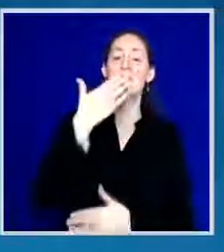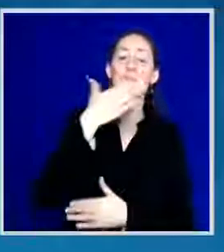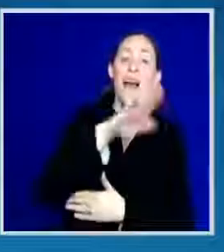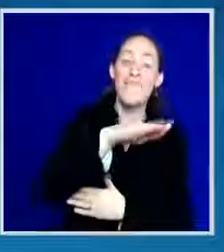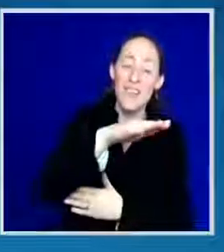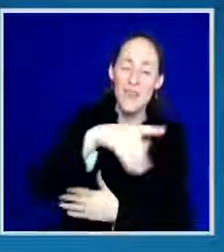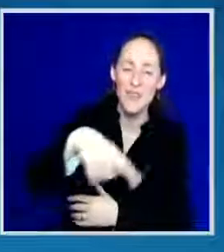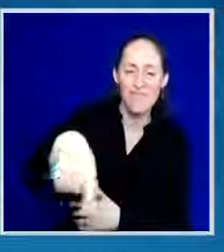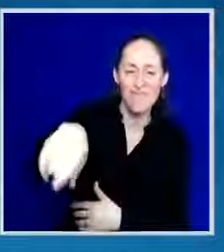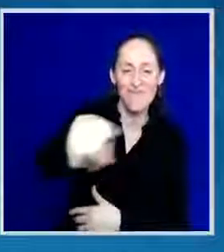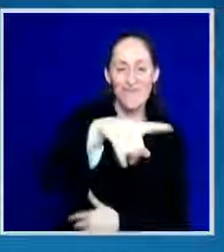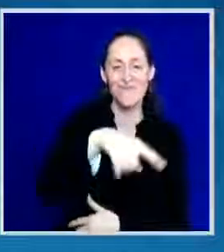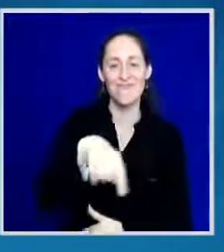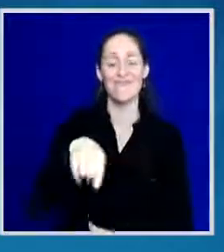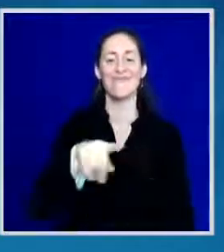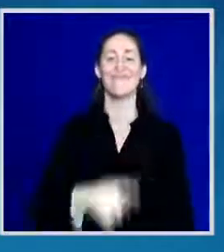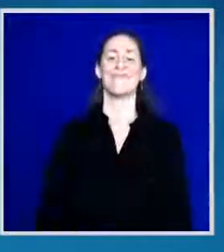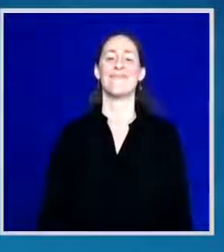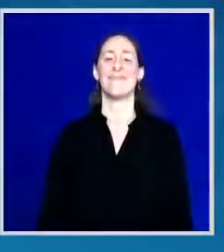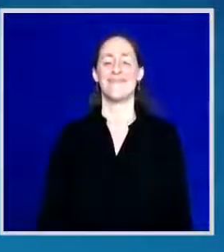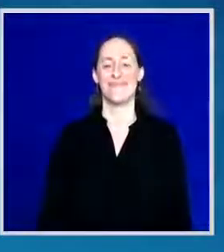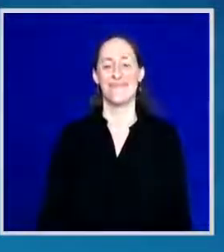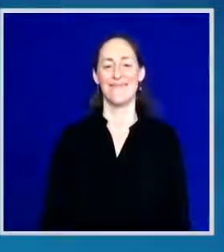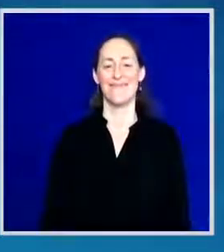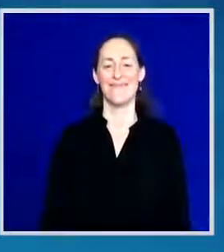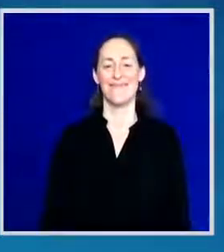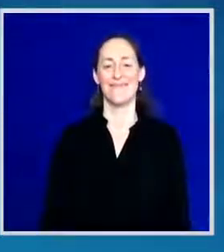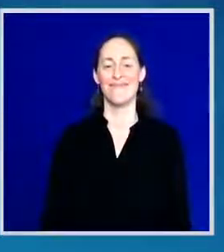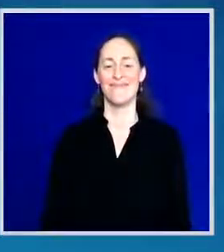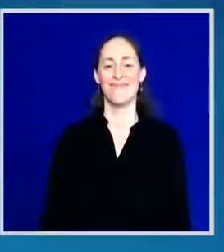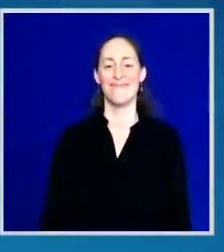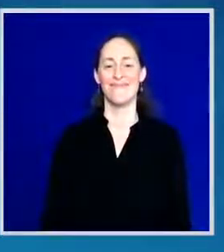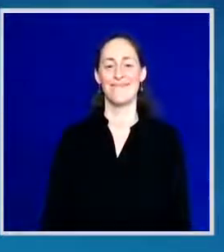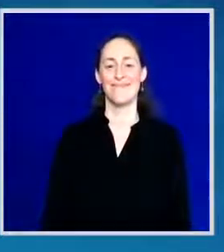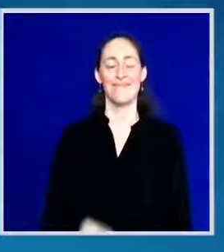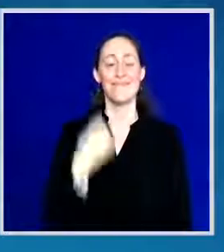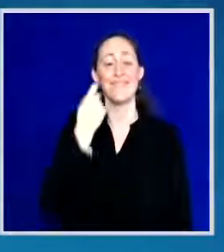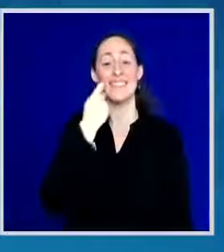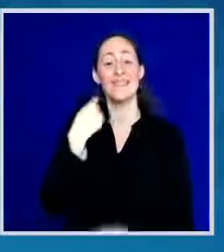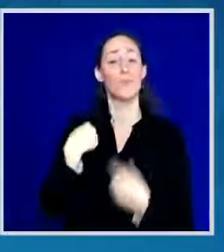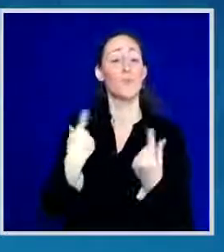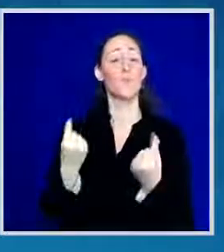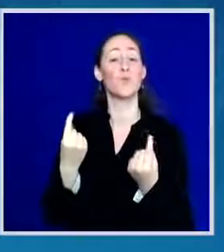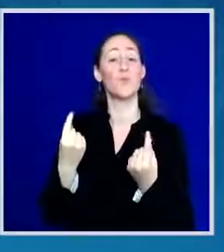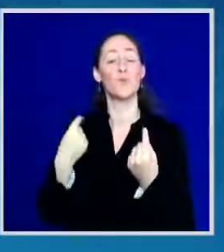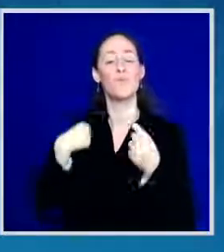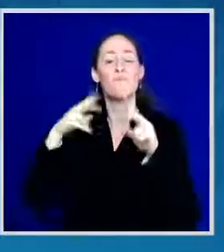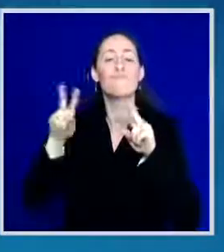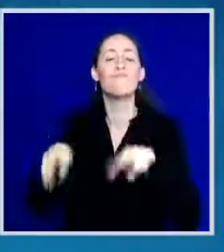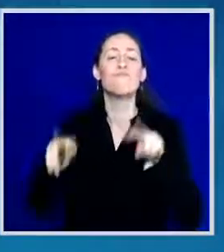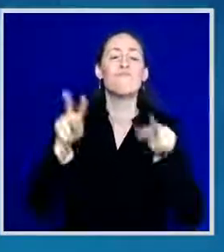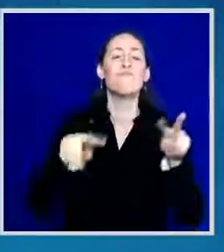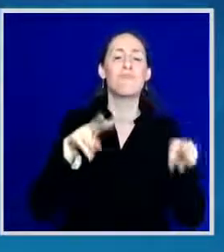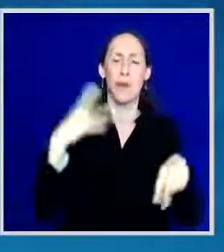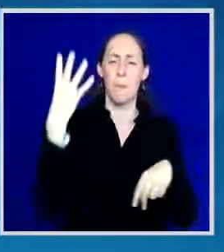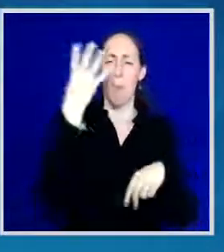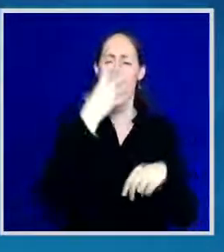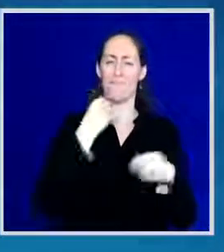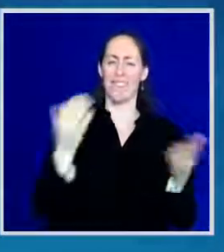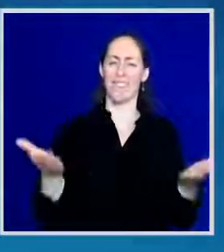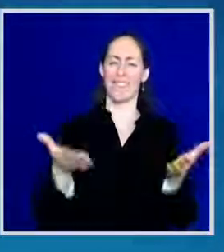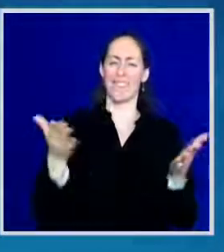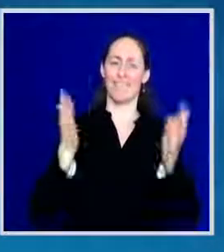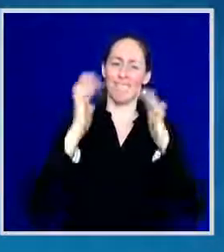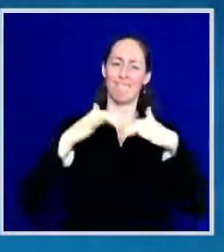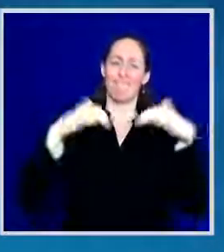I just a little while ago had a chance to tour this terrific site with the vice president and I